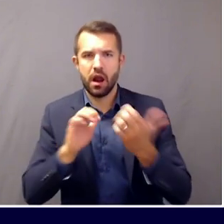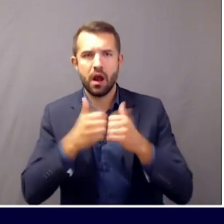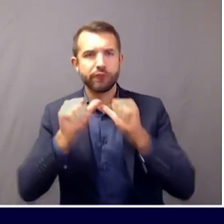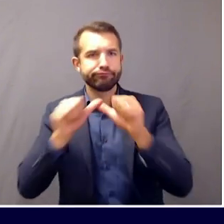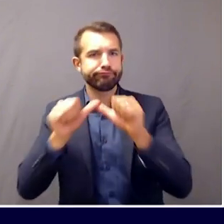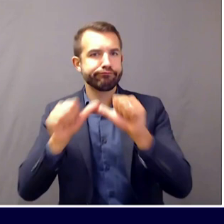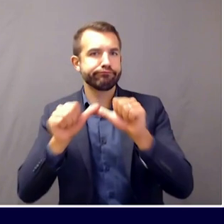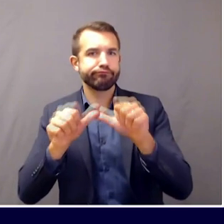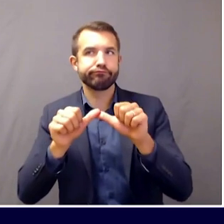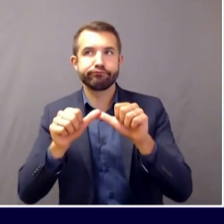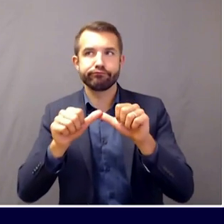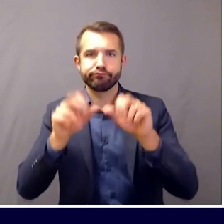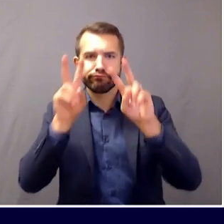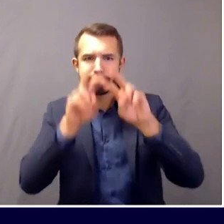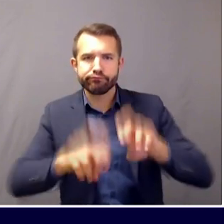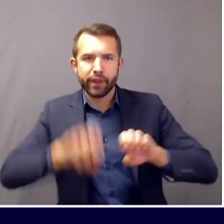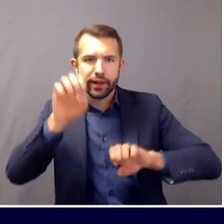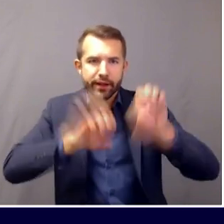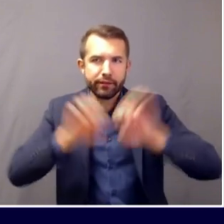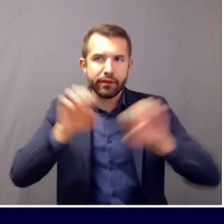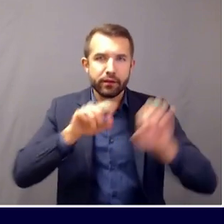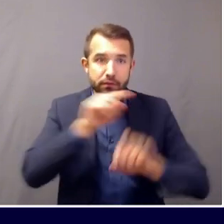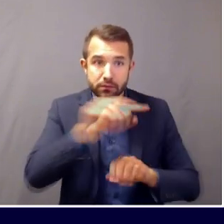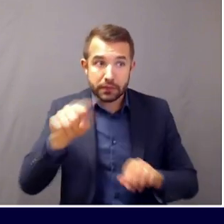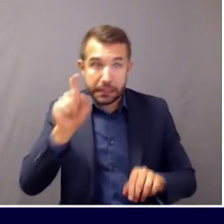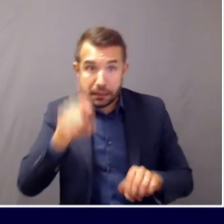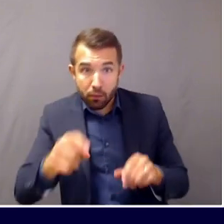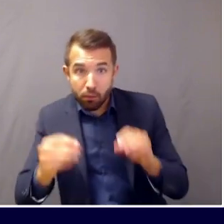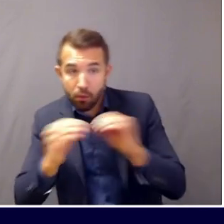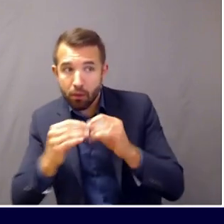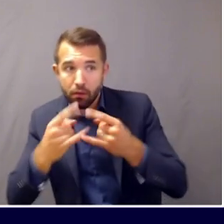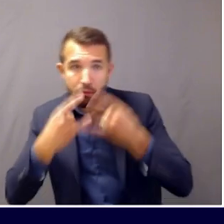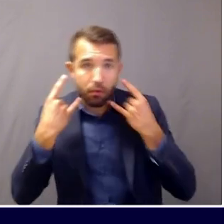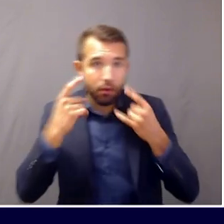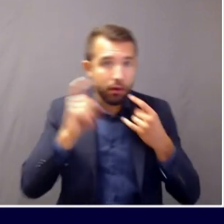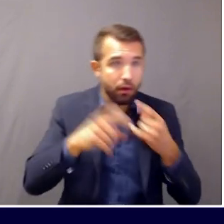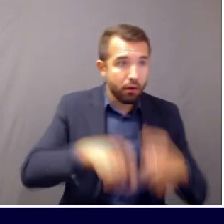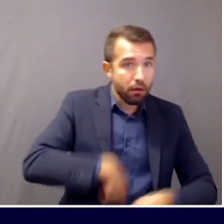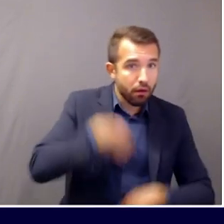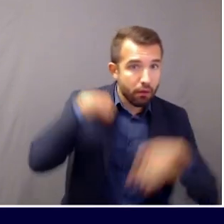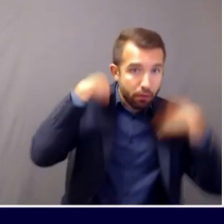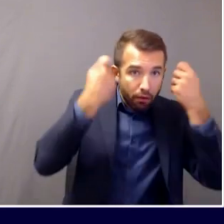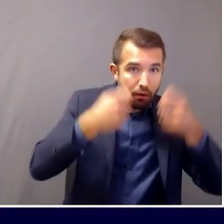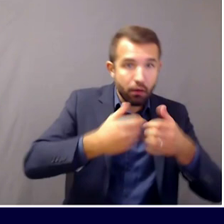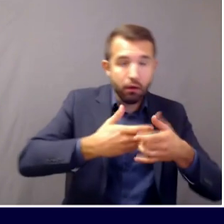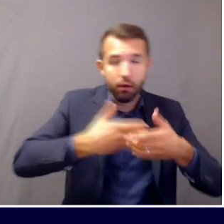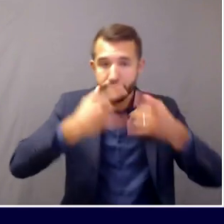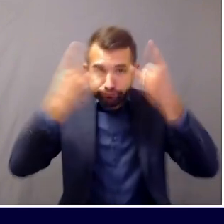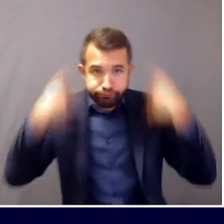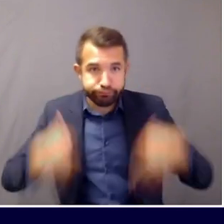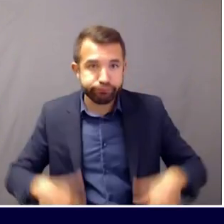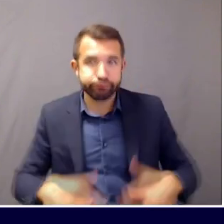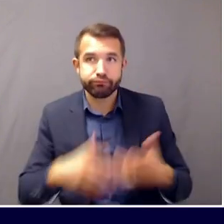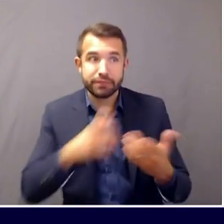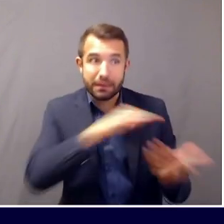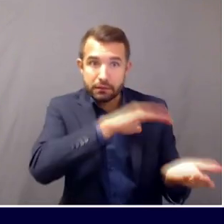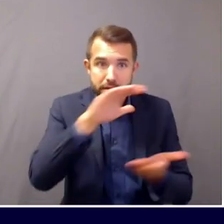how it has decided what PPE to distribute to what organizations and businesses and that sort of